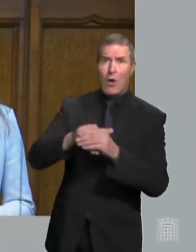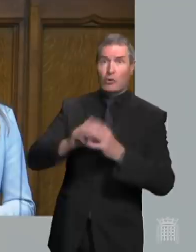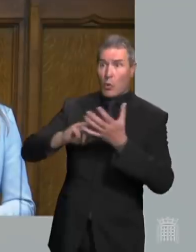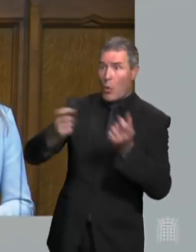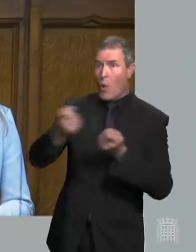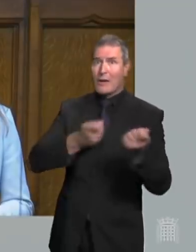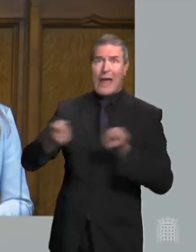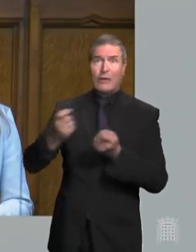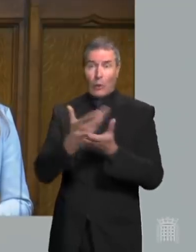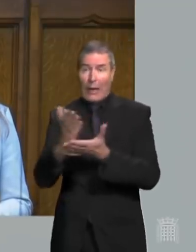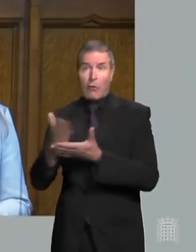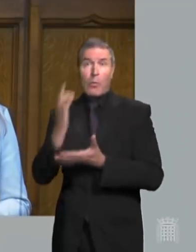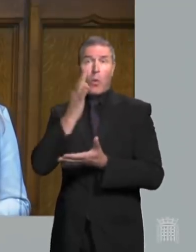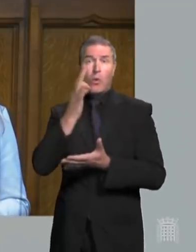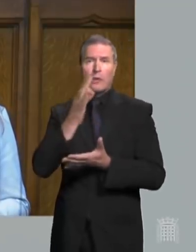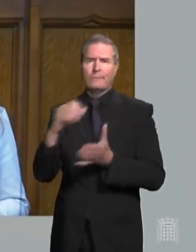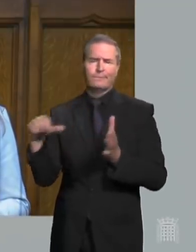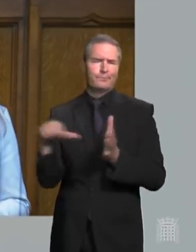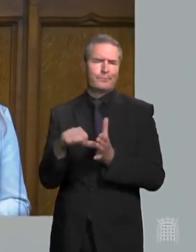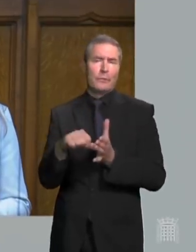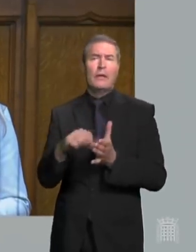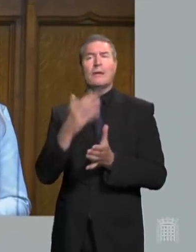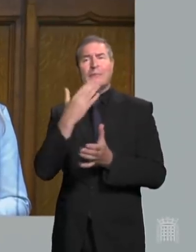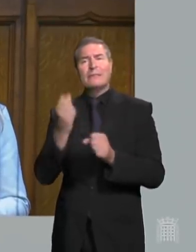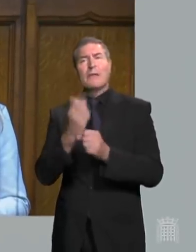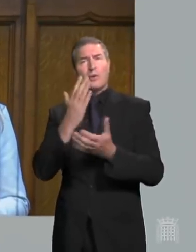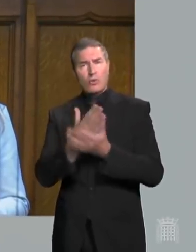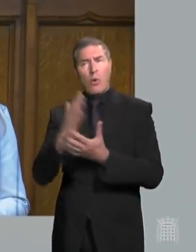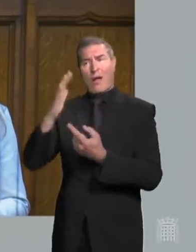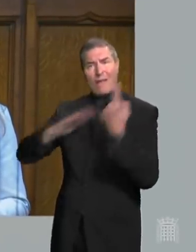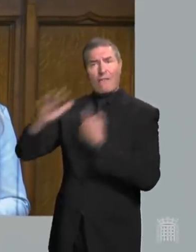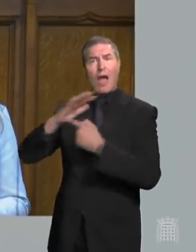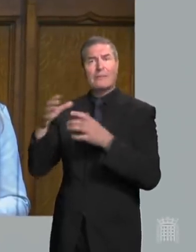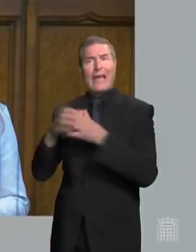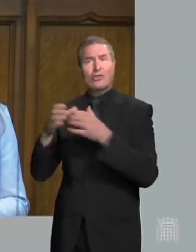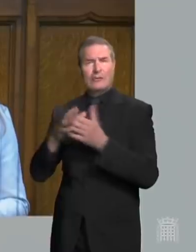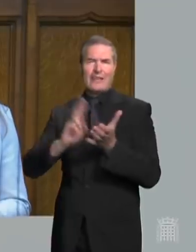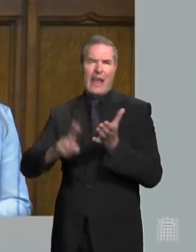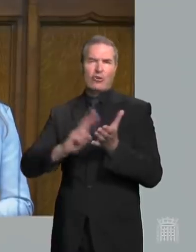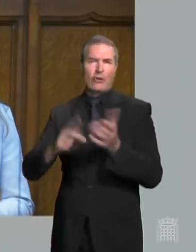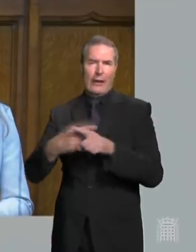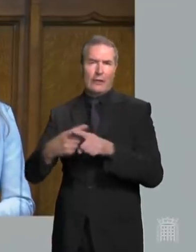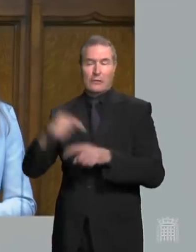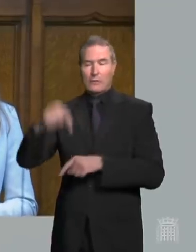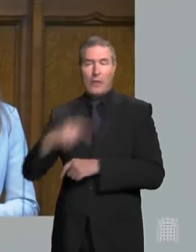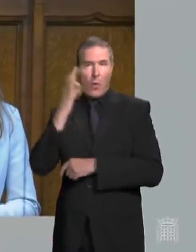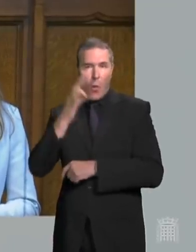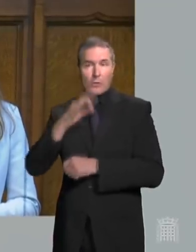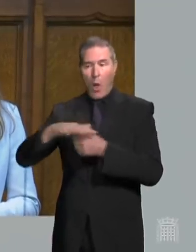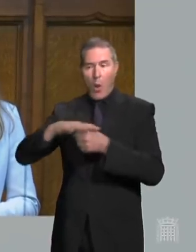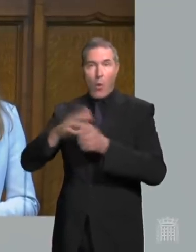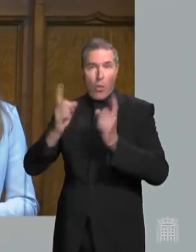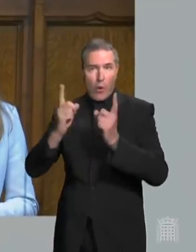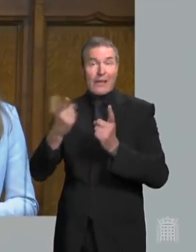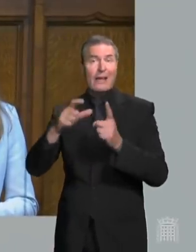response challenging please will my right honourable friend make sure the Environment Agency Natural England Southern Water Local Authorities and DEFRA